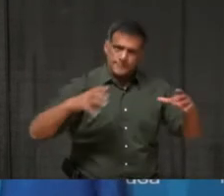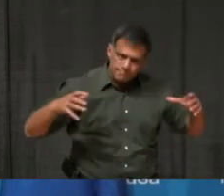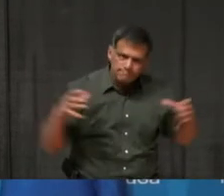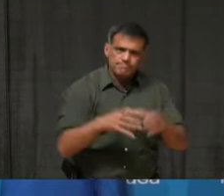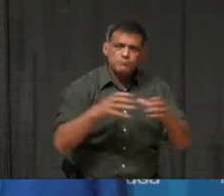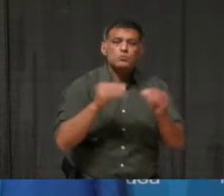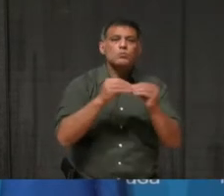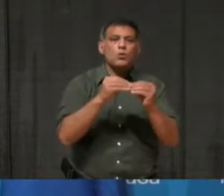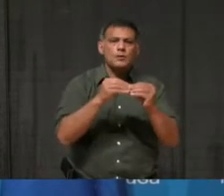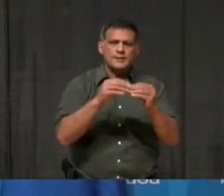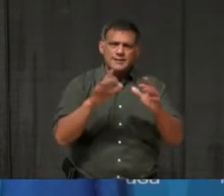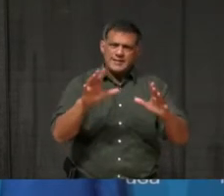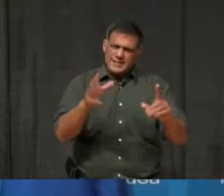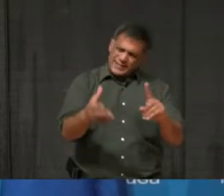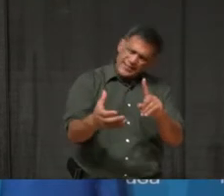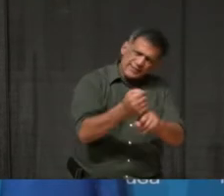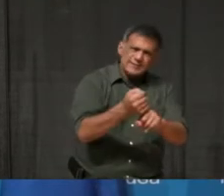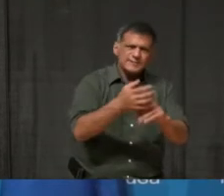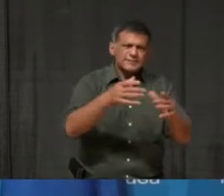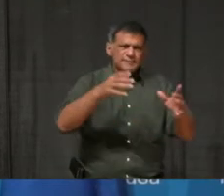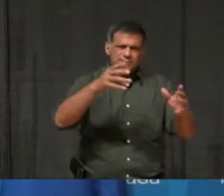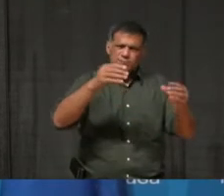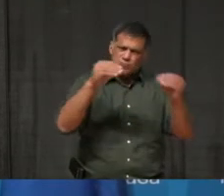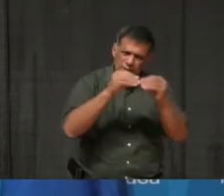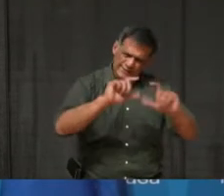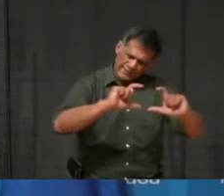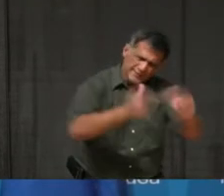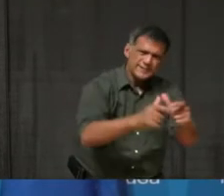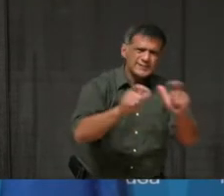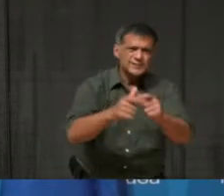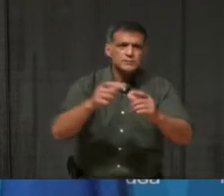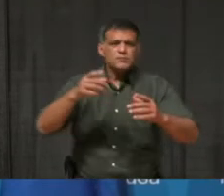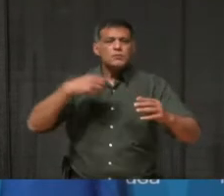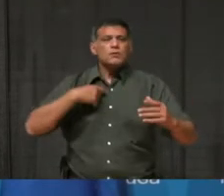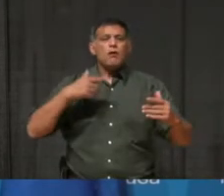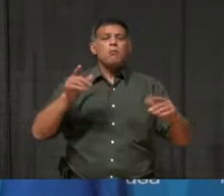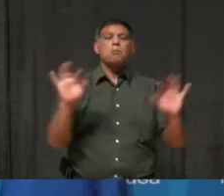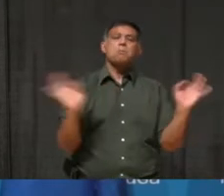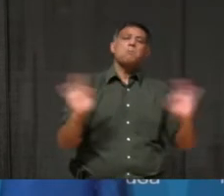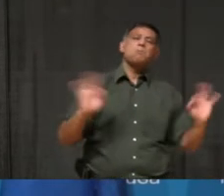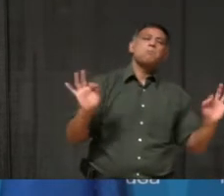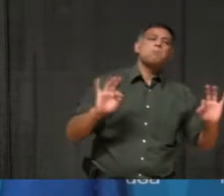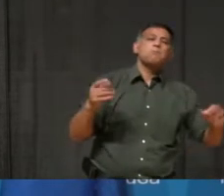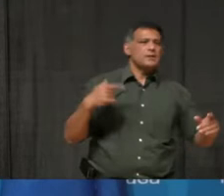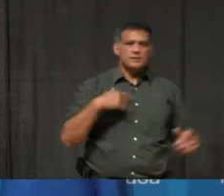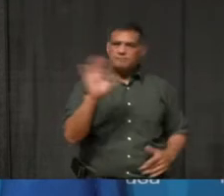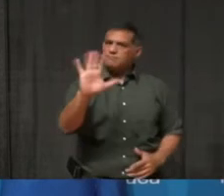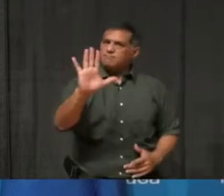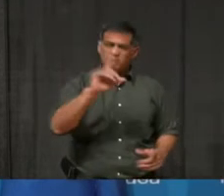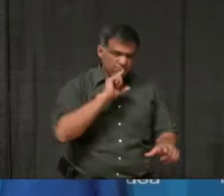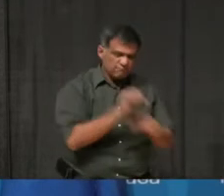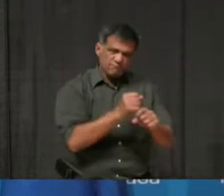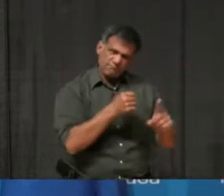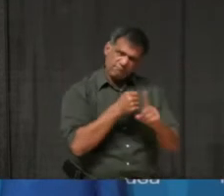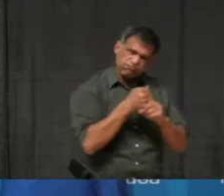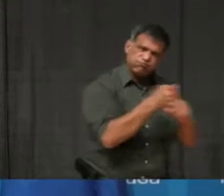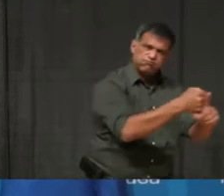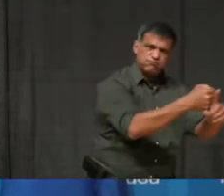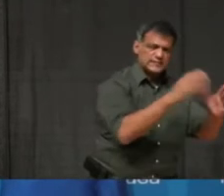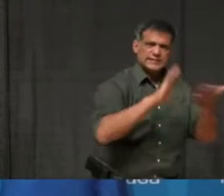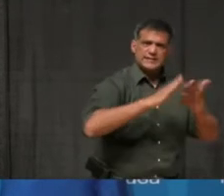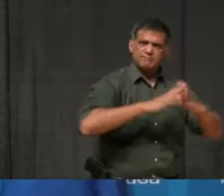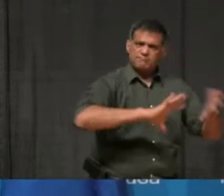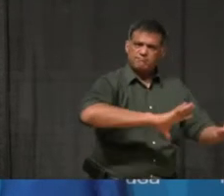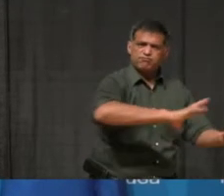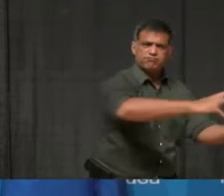measures. Letting our guard down now would be devastating to our community, especially as we move closer and